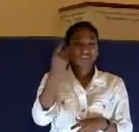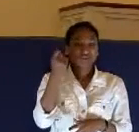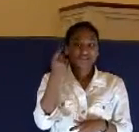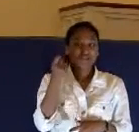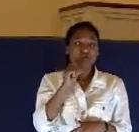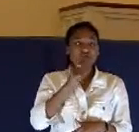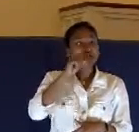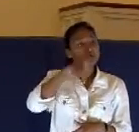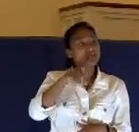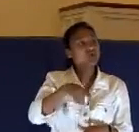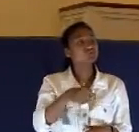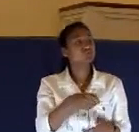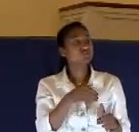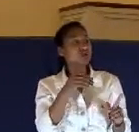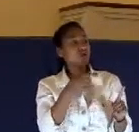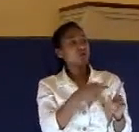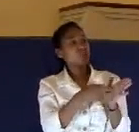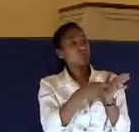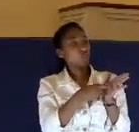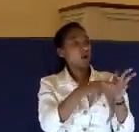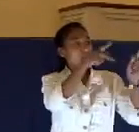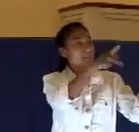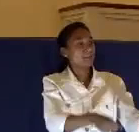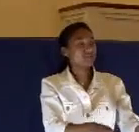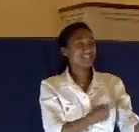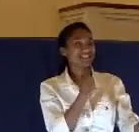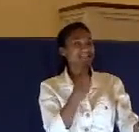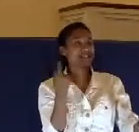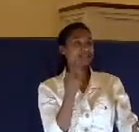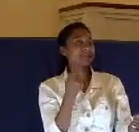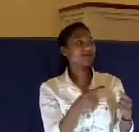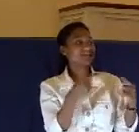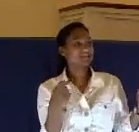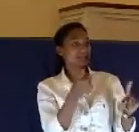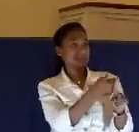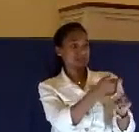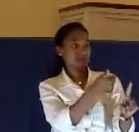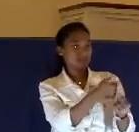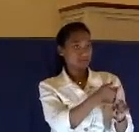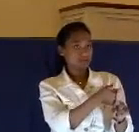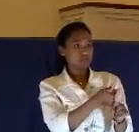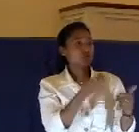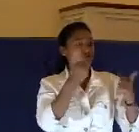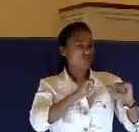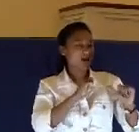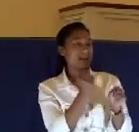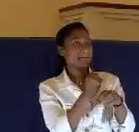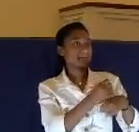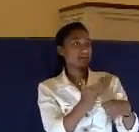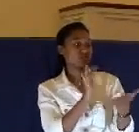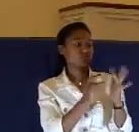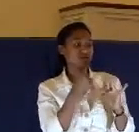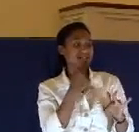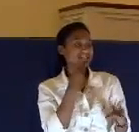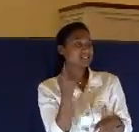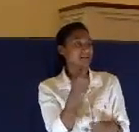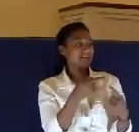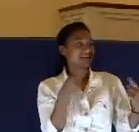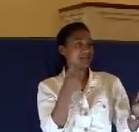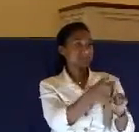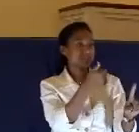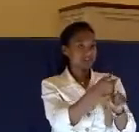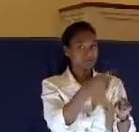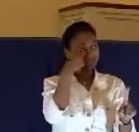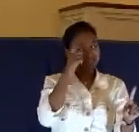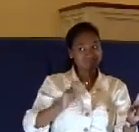himself. But this is what they're trying to get Jesus to do. Because all their false witnesses